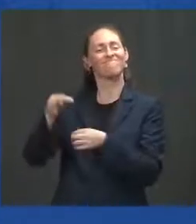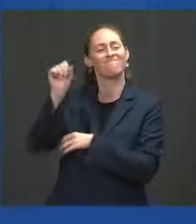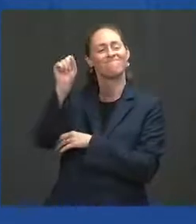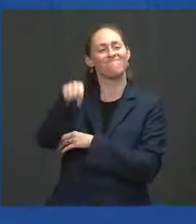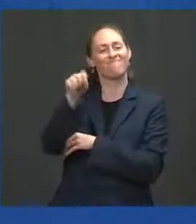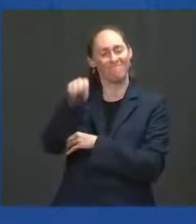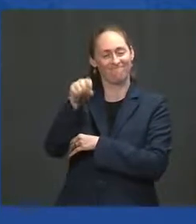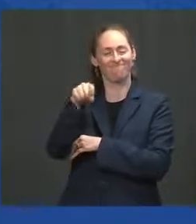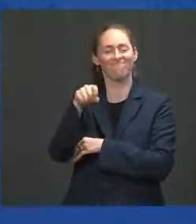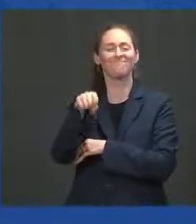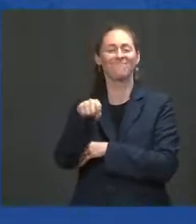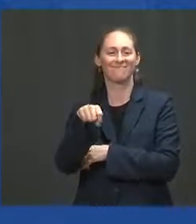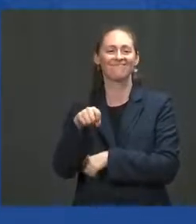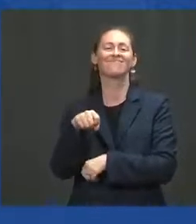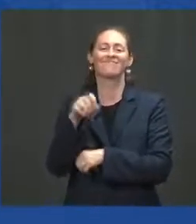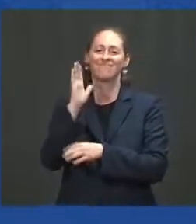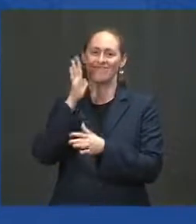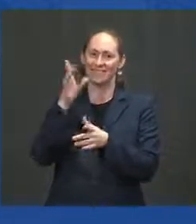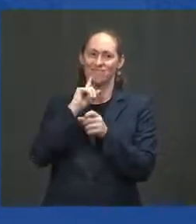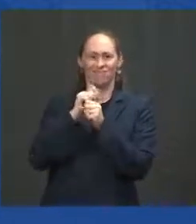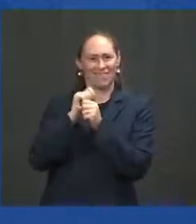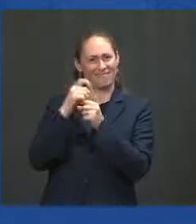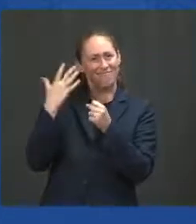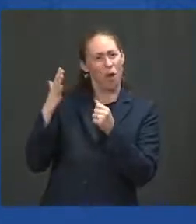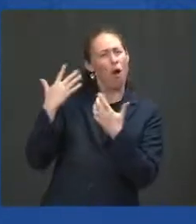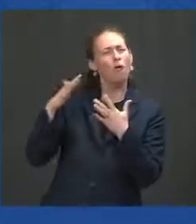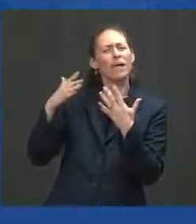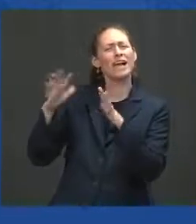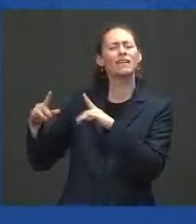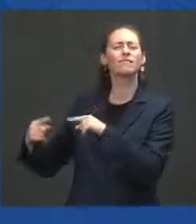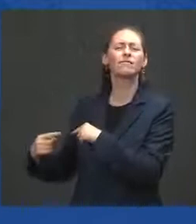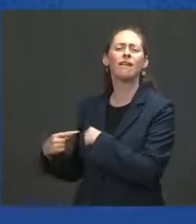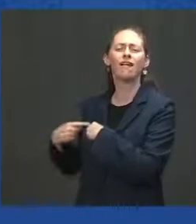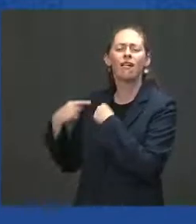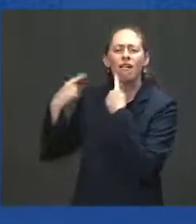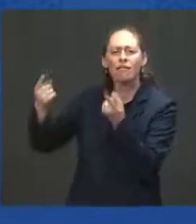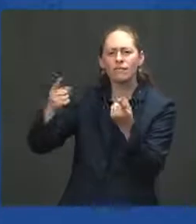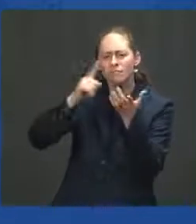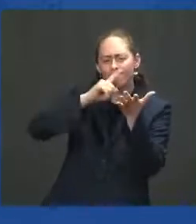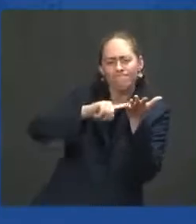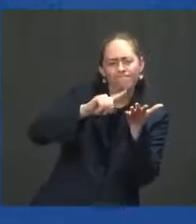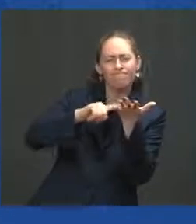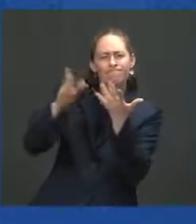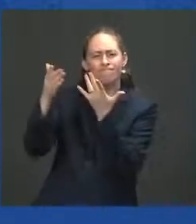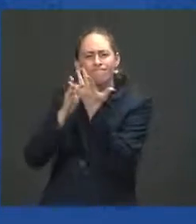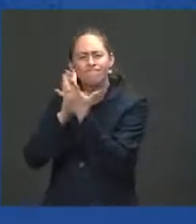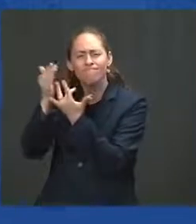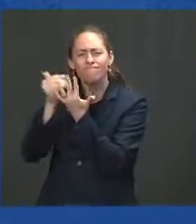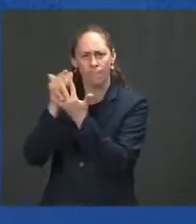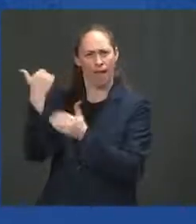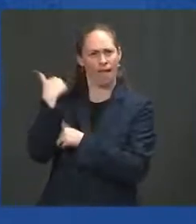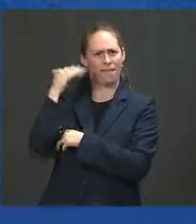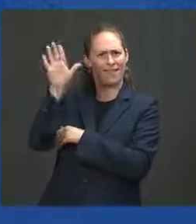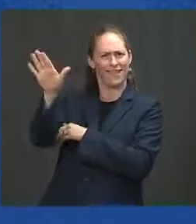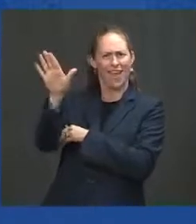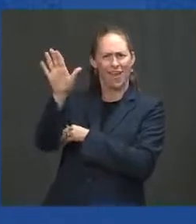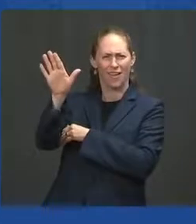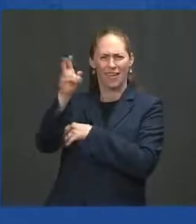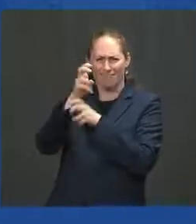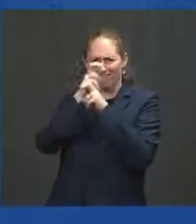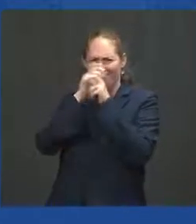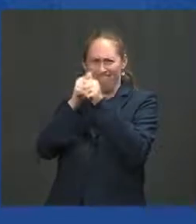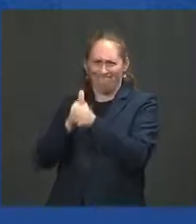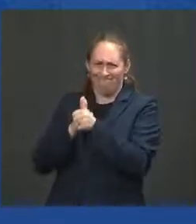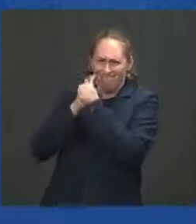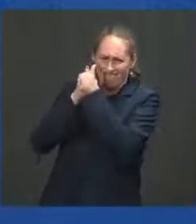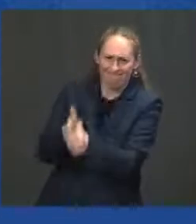it's a thorough, independent scientific review. After a strict process, the FDA has reaffirmed its findings